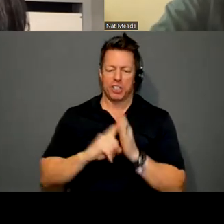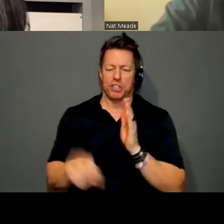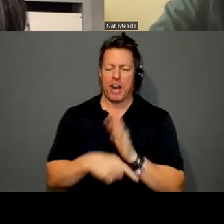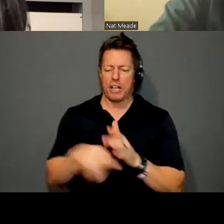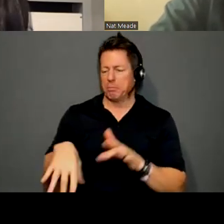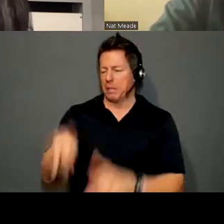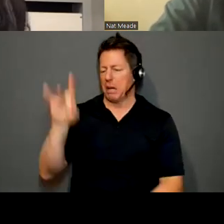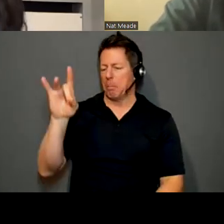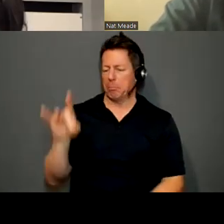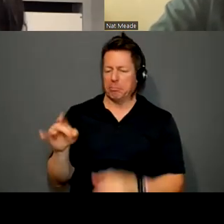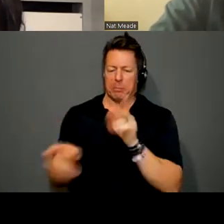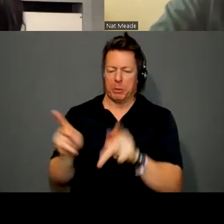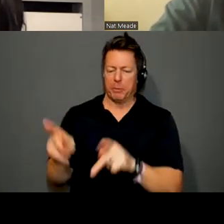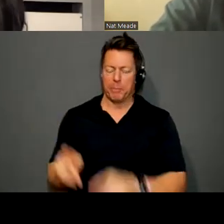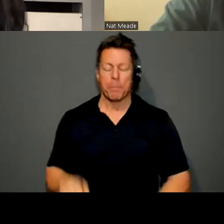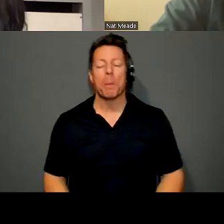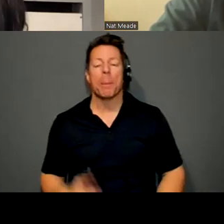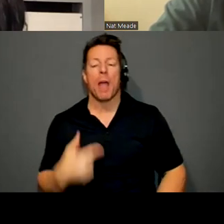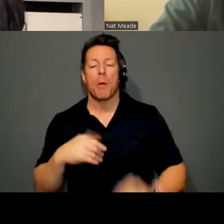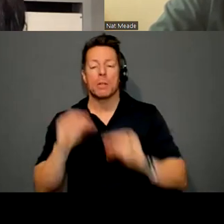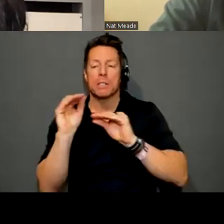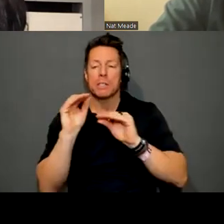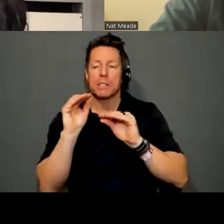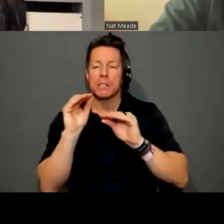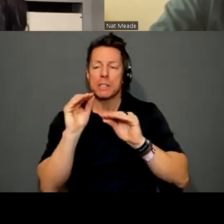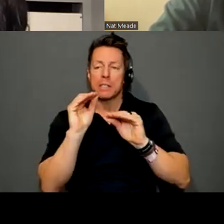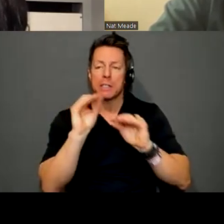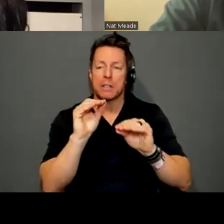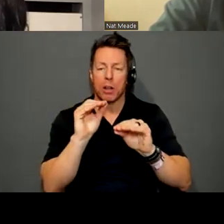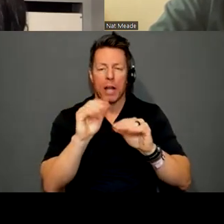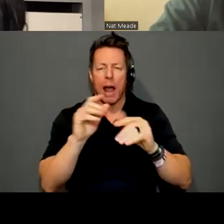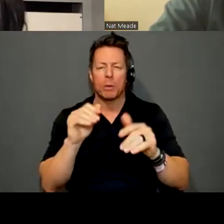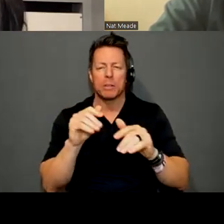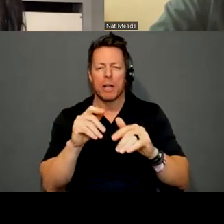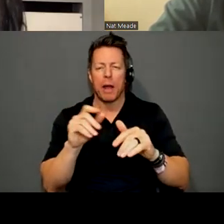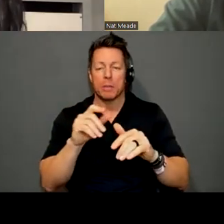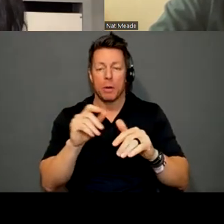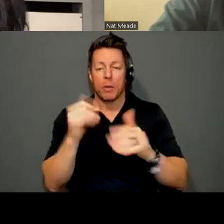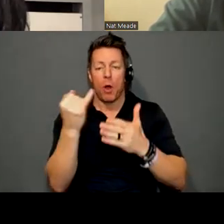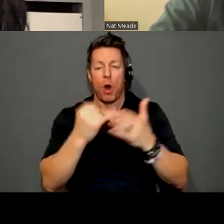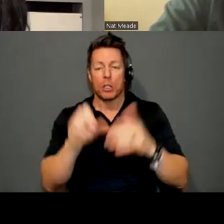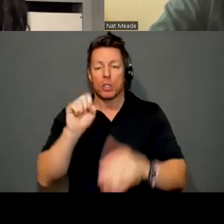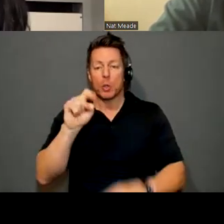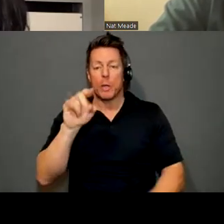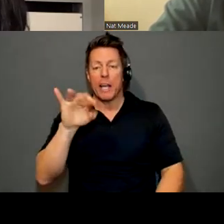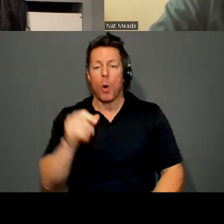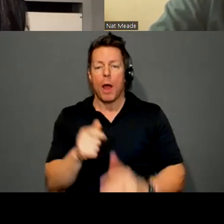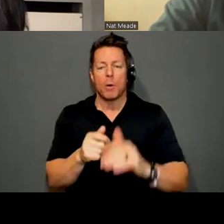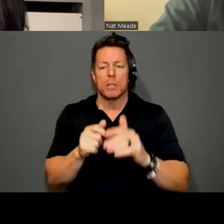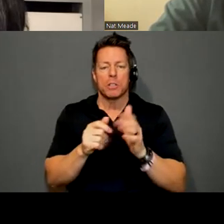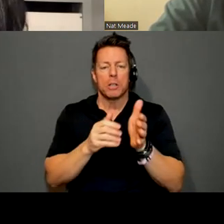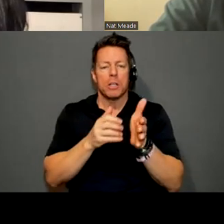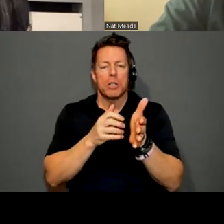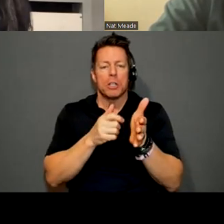Or there was someone at the museum I was installing that literally just scraping the concrete walls the entire